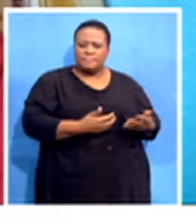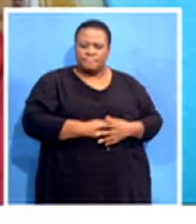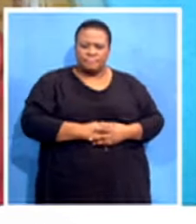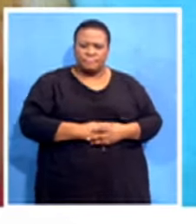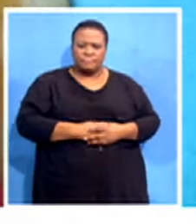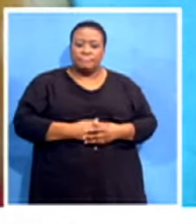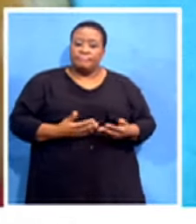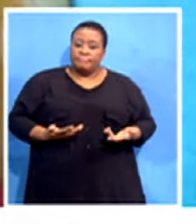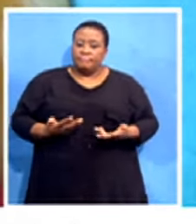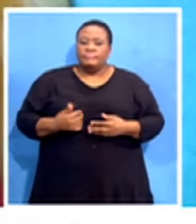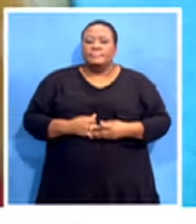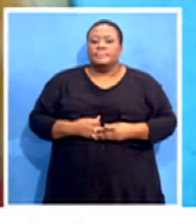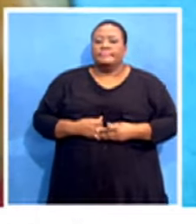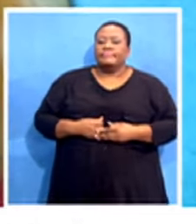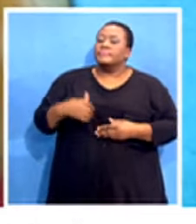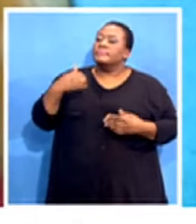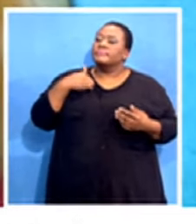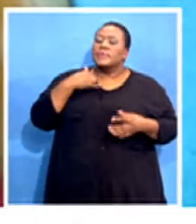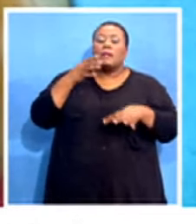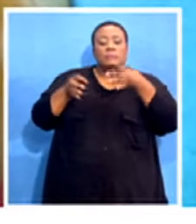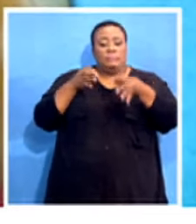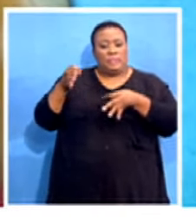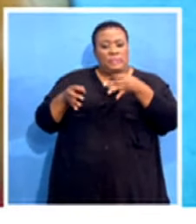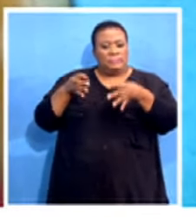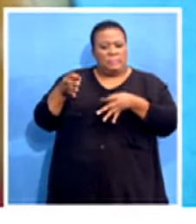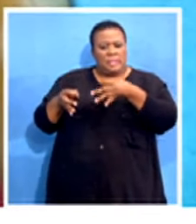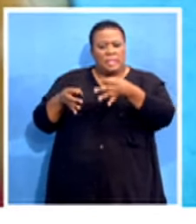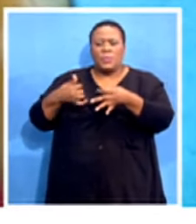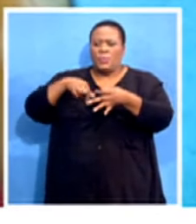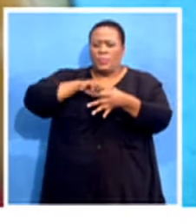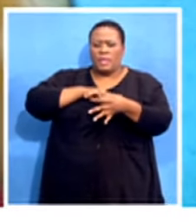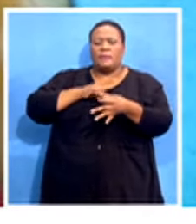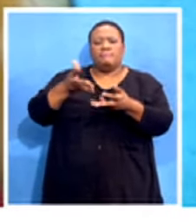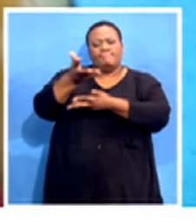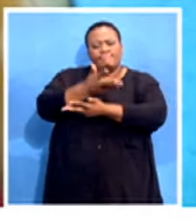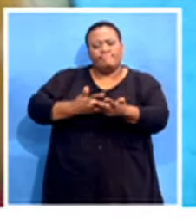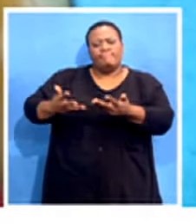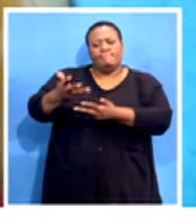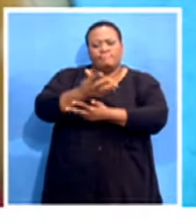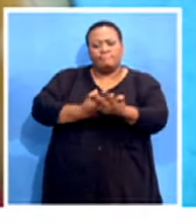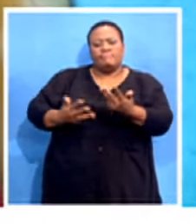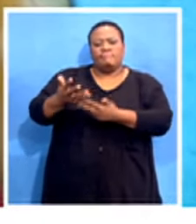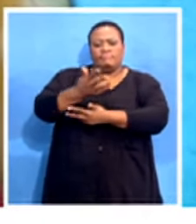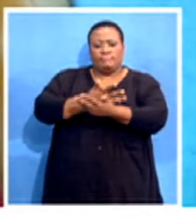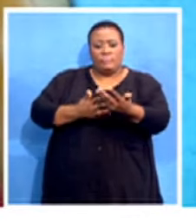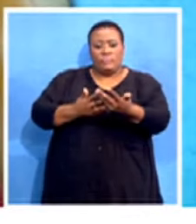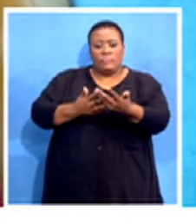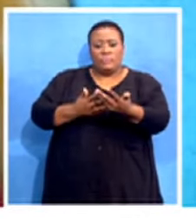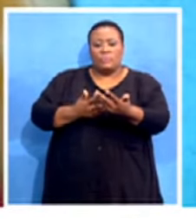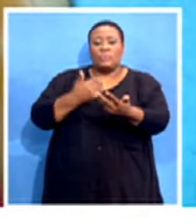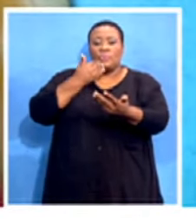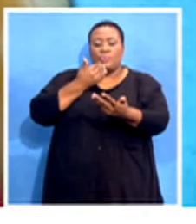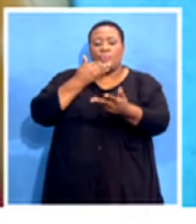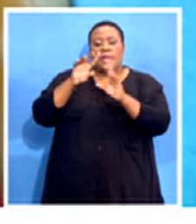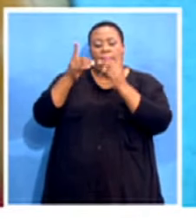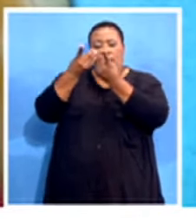Well, let me state that we have been engaged with the employer in this regard is